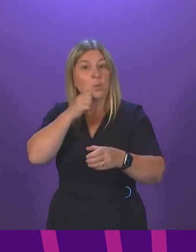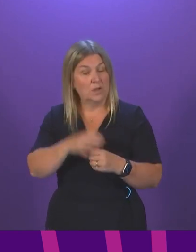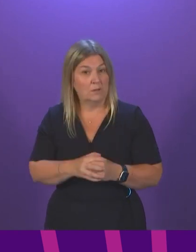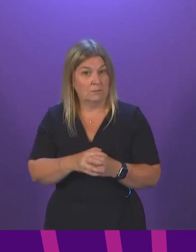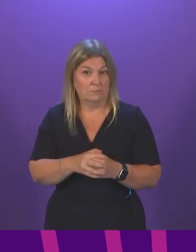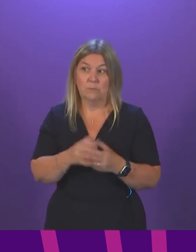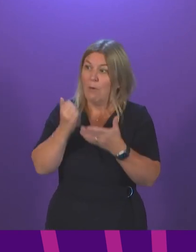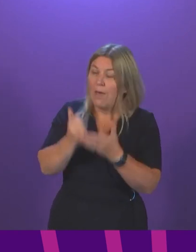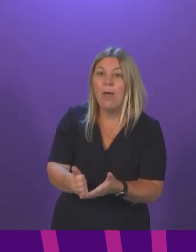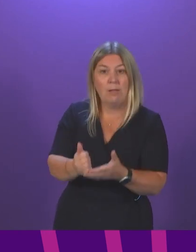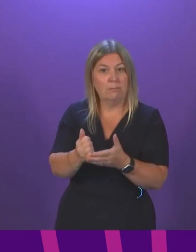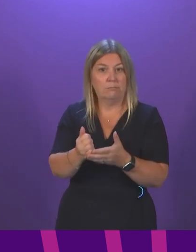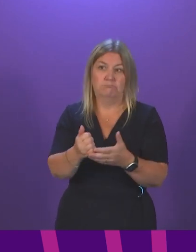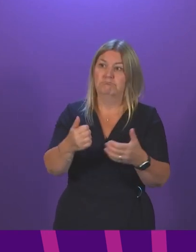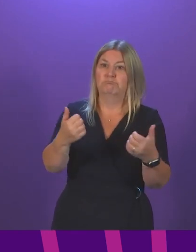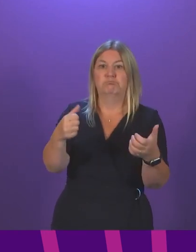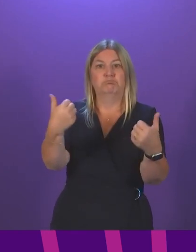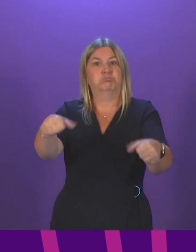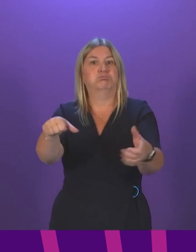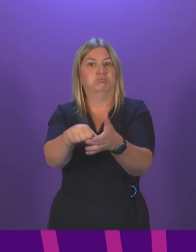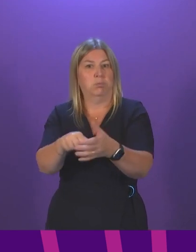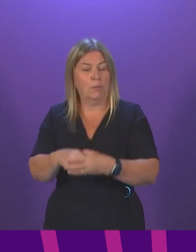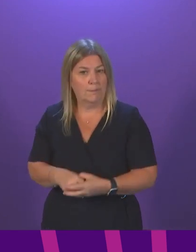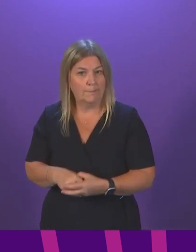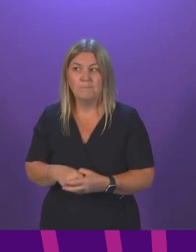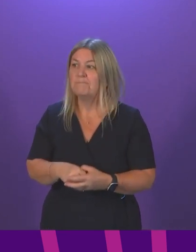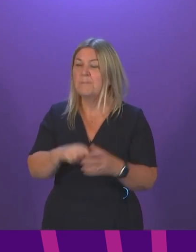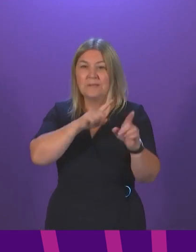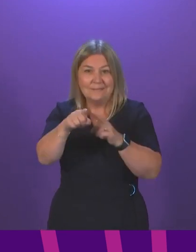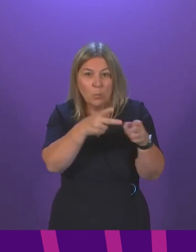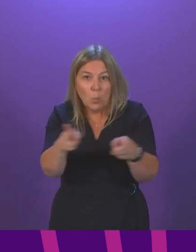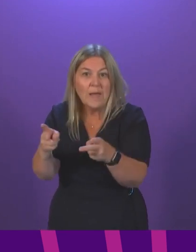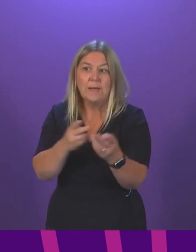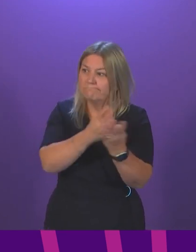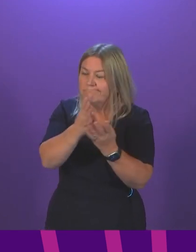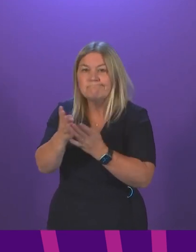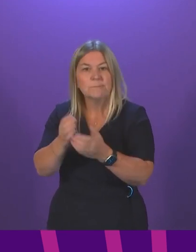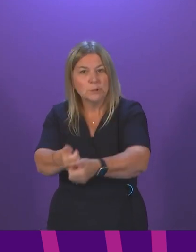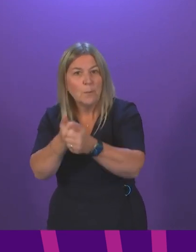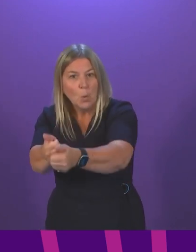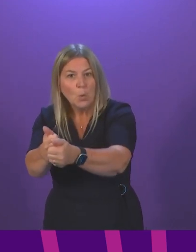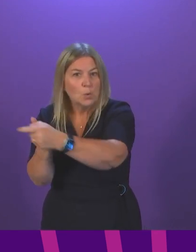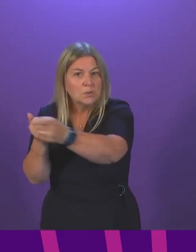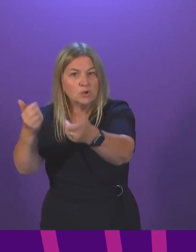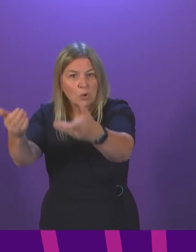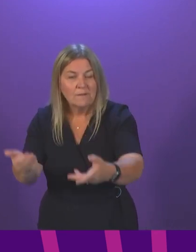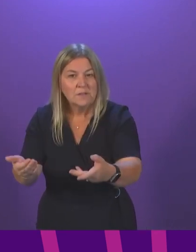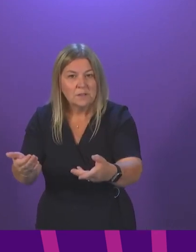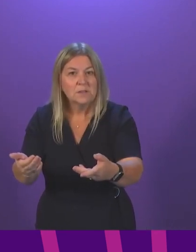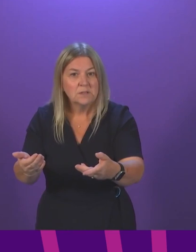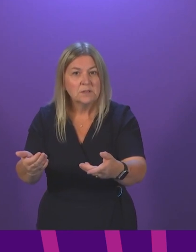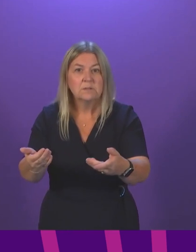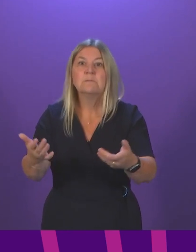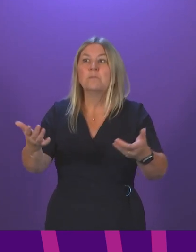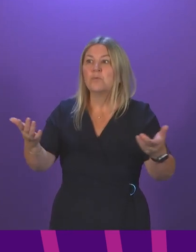help meet the challenge. A whole range of ways in which we are supporting the service. And while in saying this I am